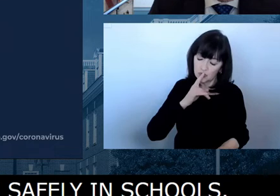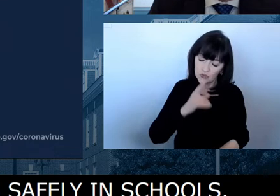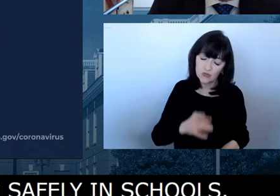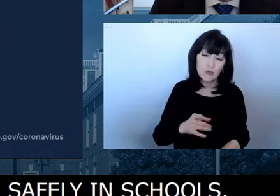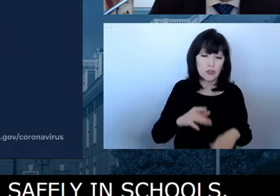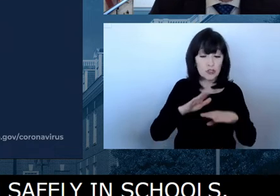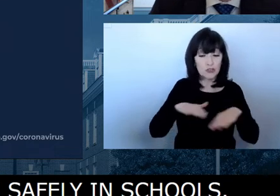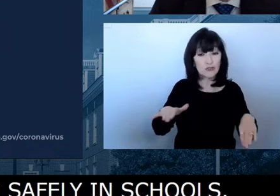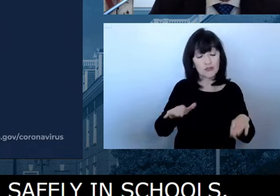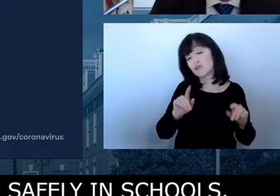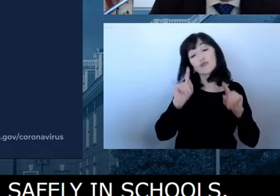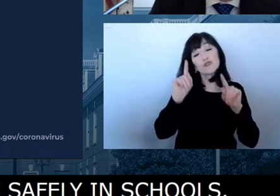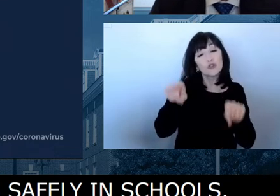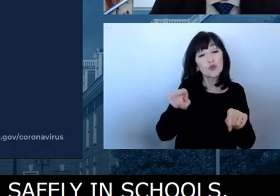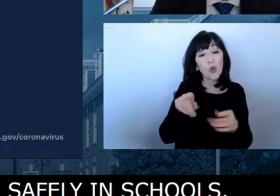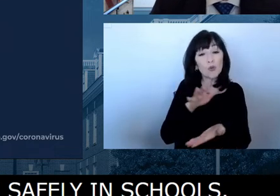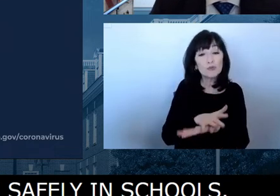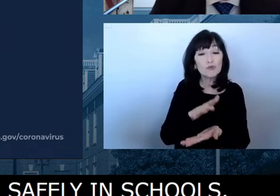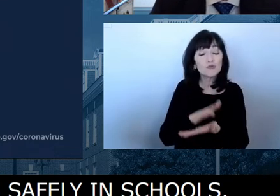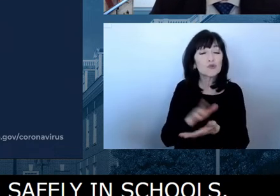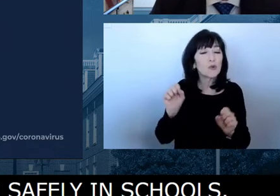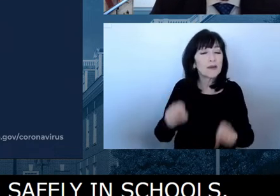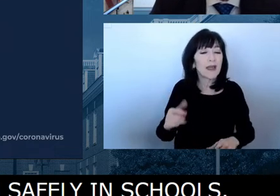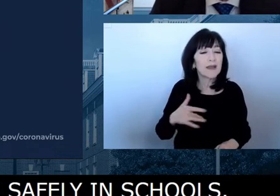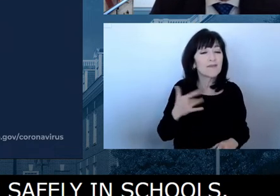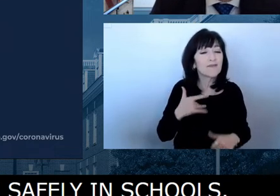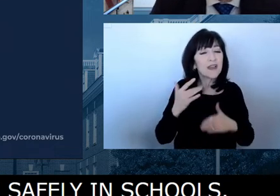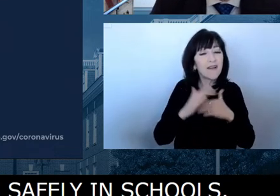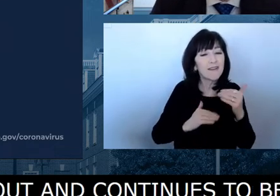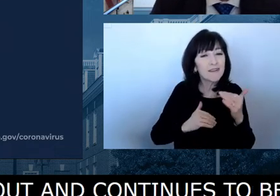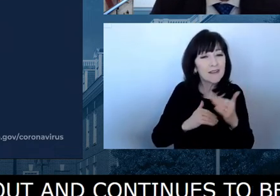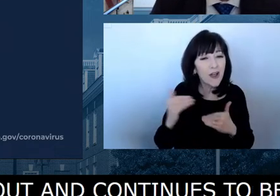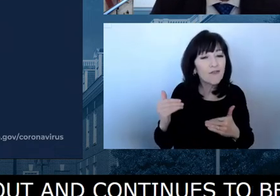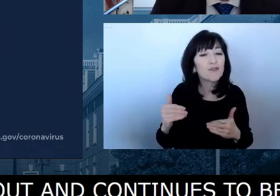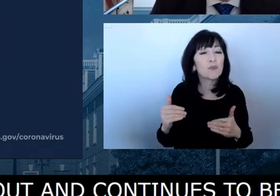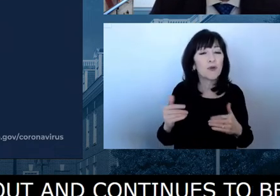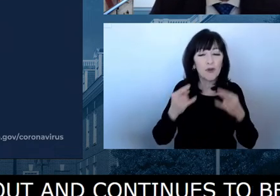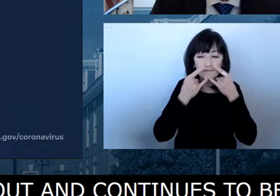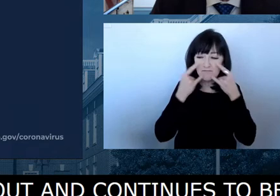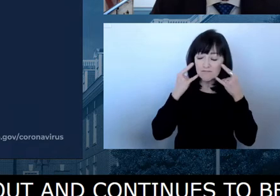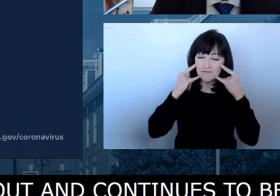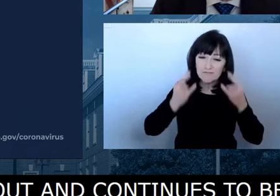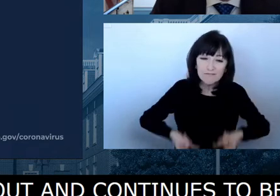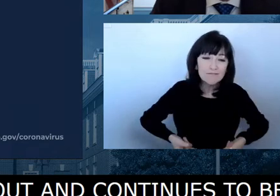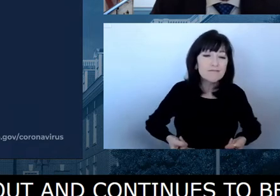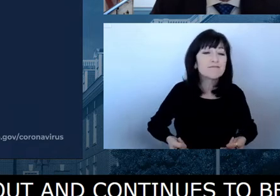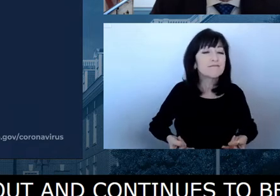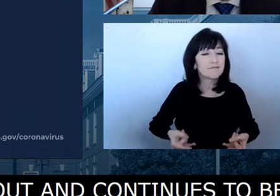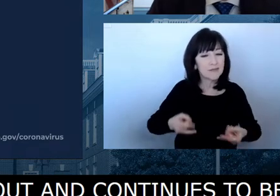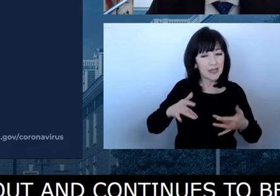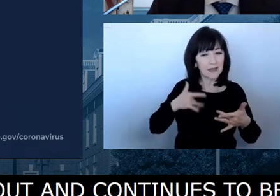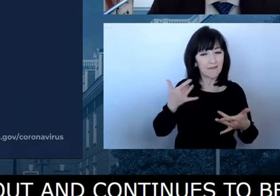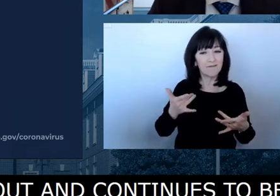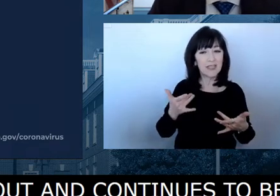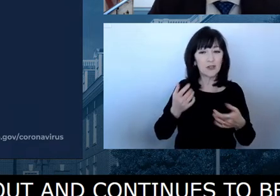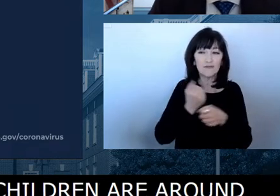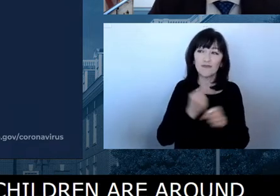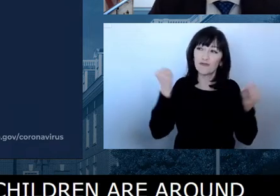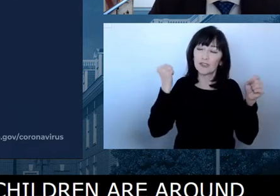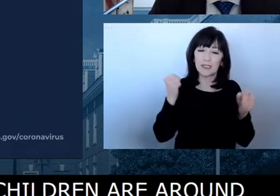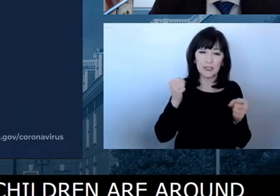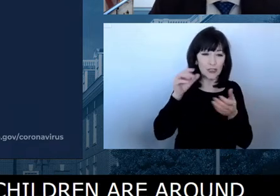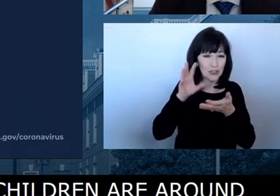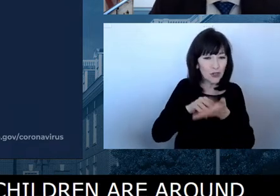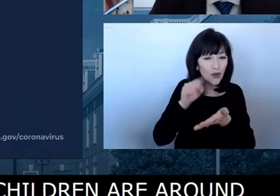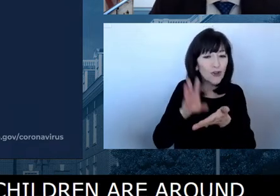uh, climate and atmosphere possible, they thrive. So we've received lots of concerns